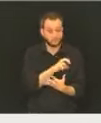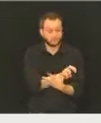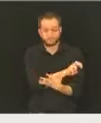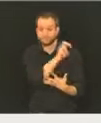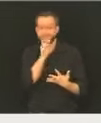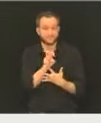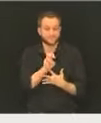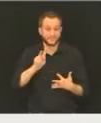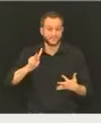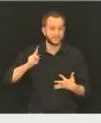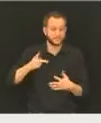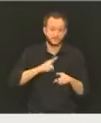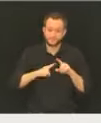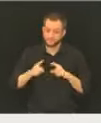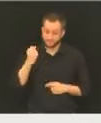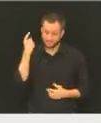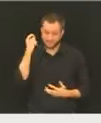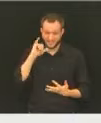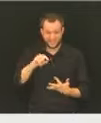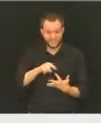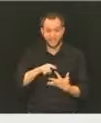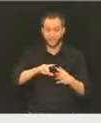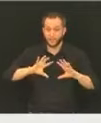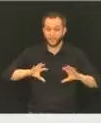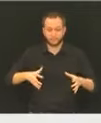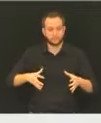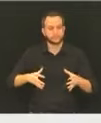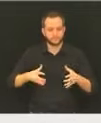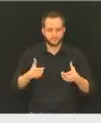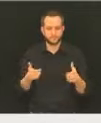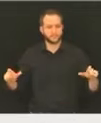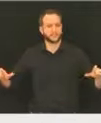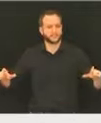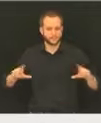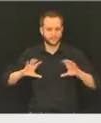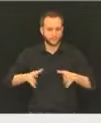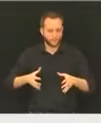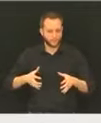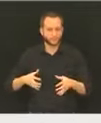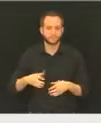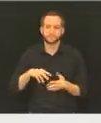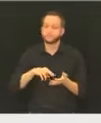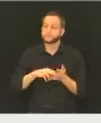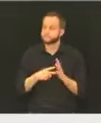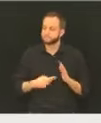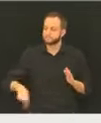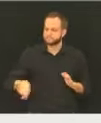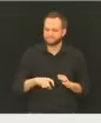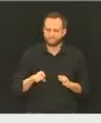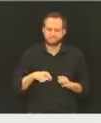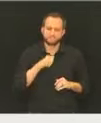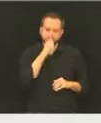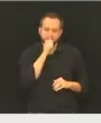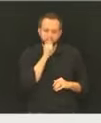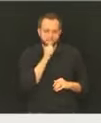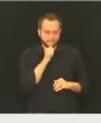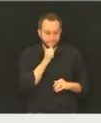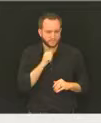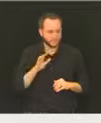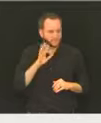that this is a very large group. And we will need you to exercise patience because it will take us a while.